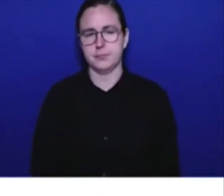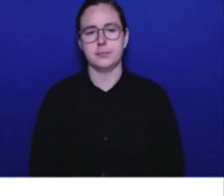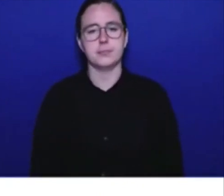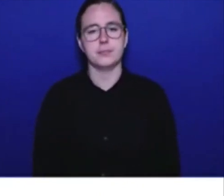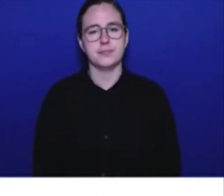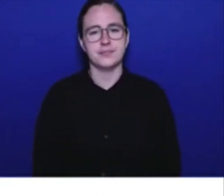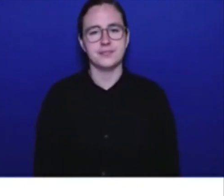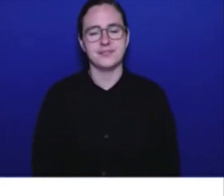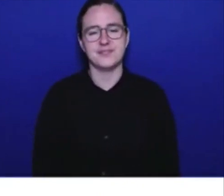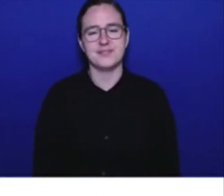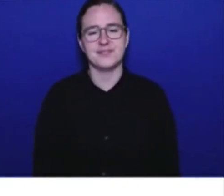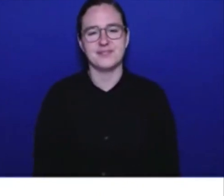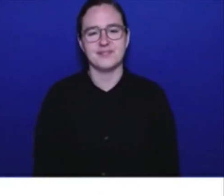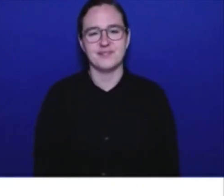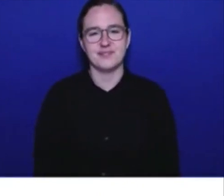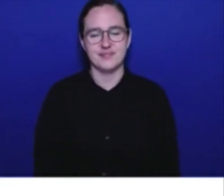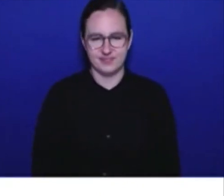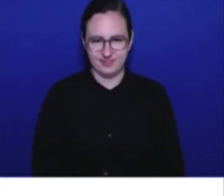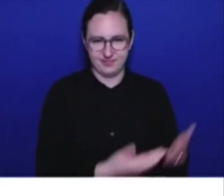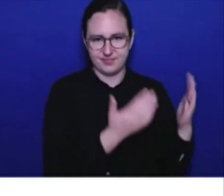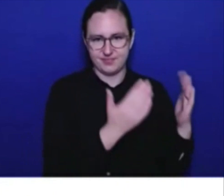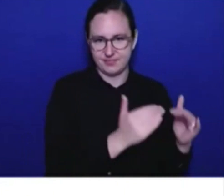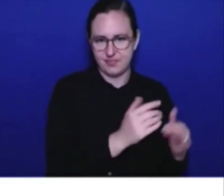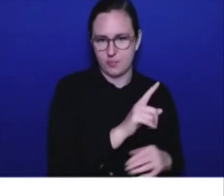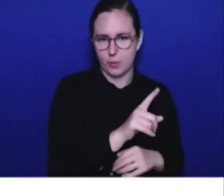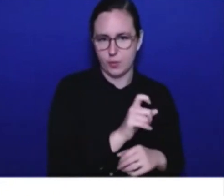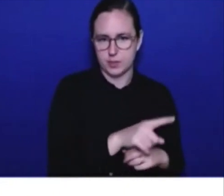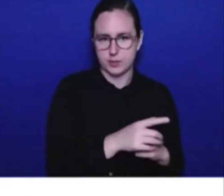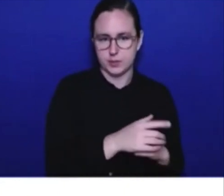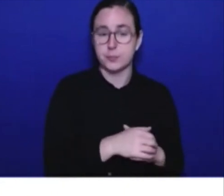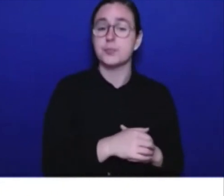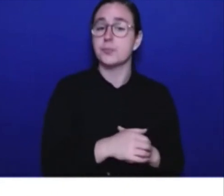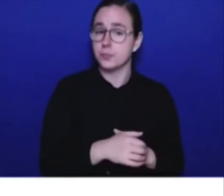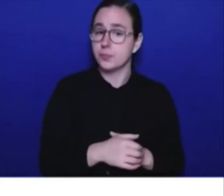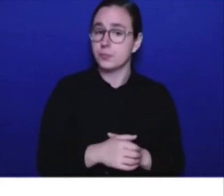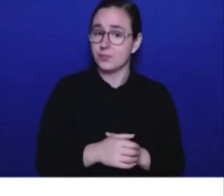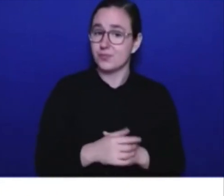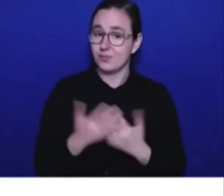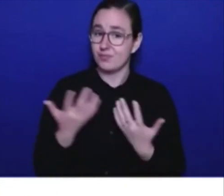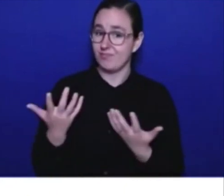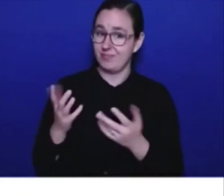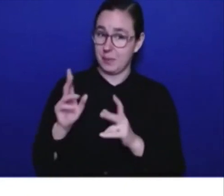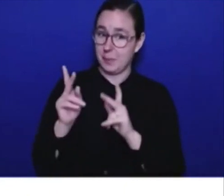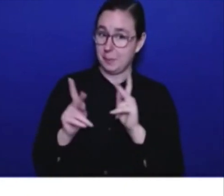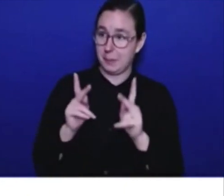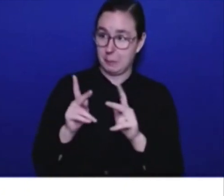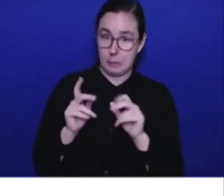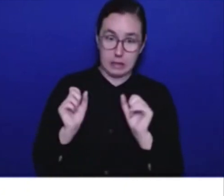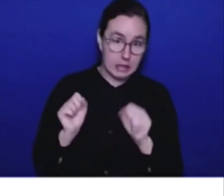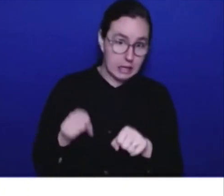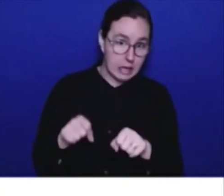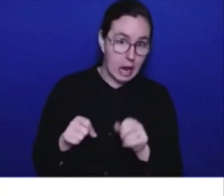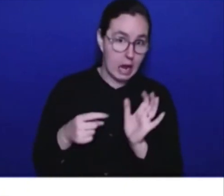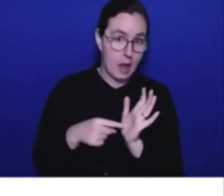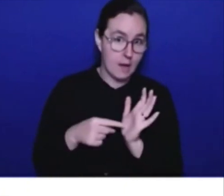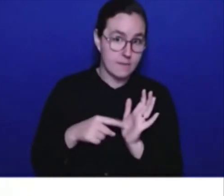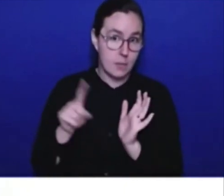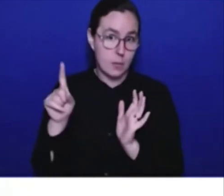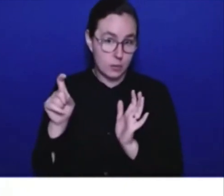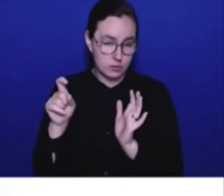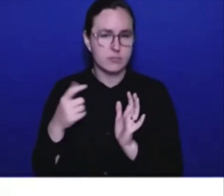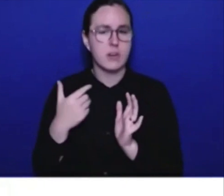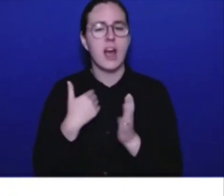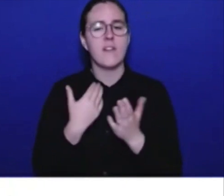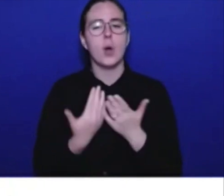Hi, Premier. Just on that affordability issue, there's a new poll out that says the NDP government is being heavily